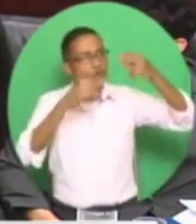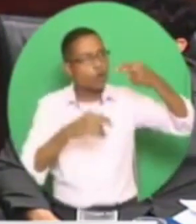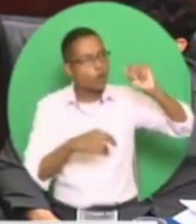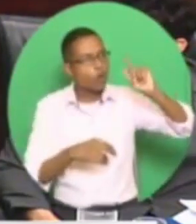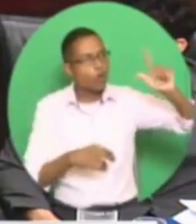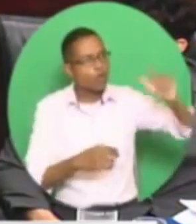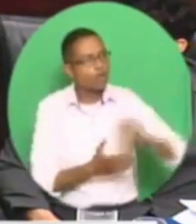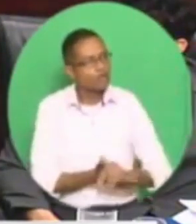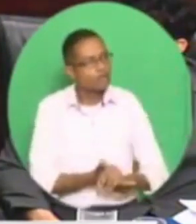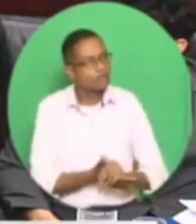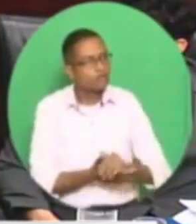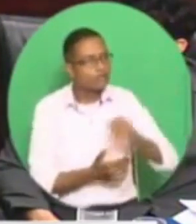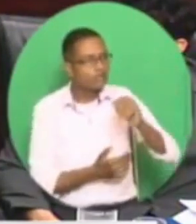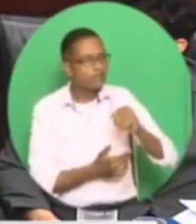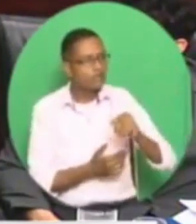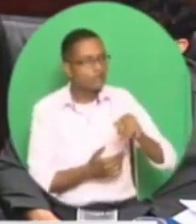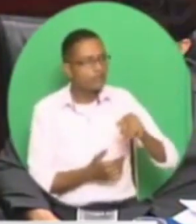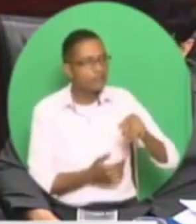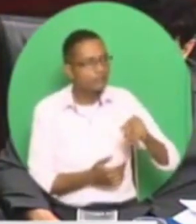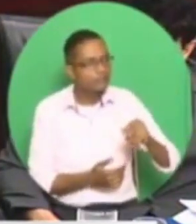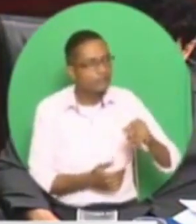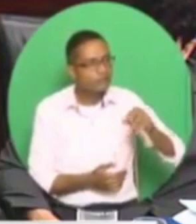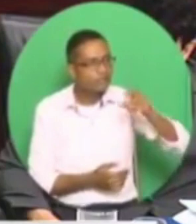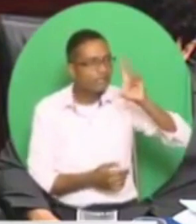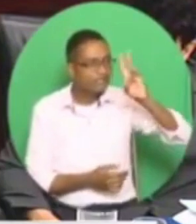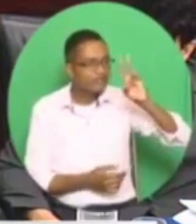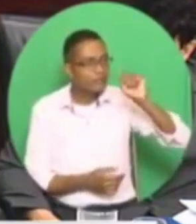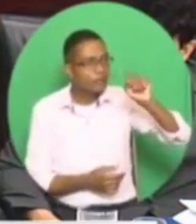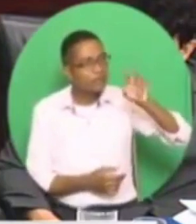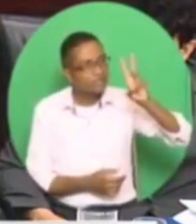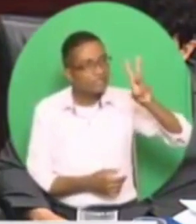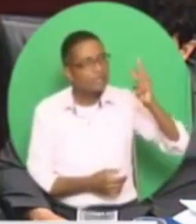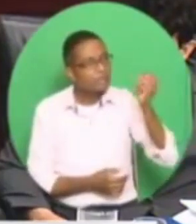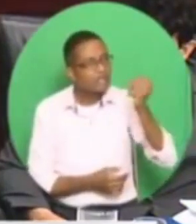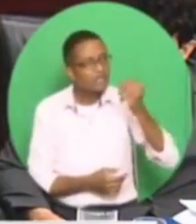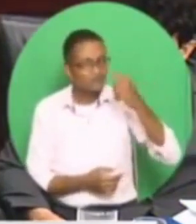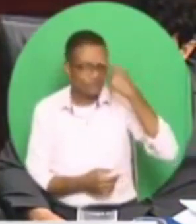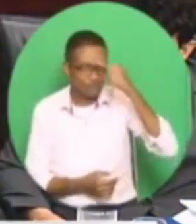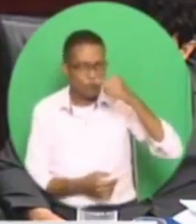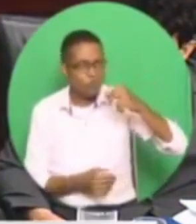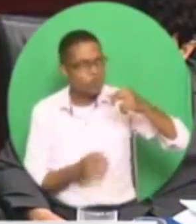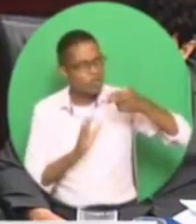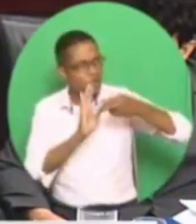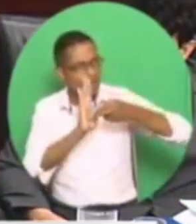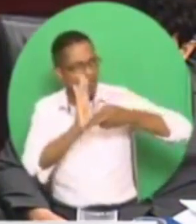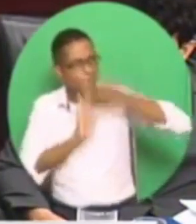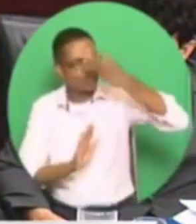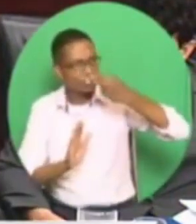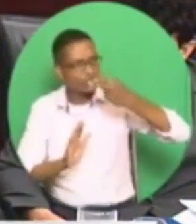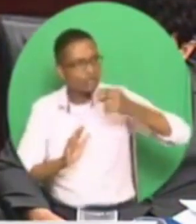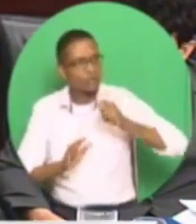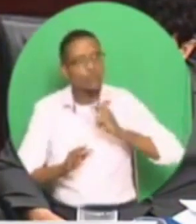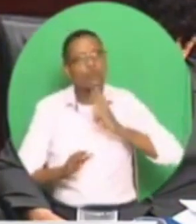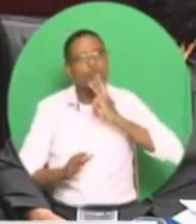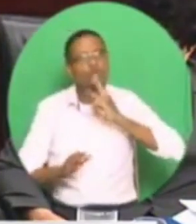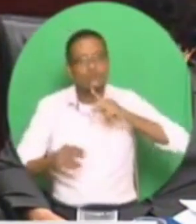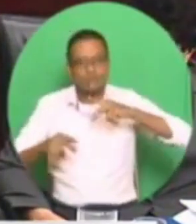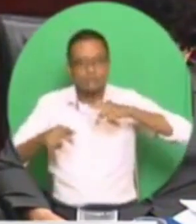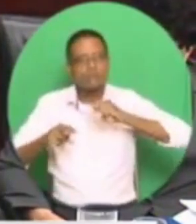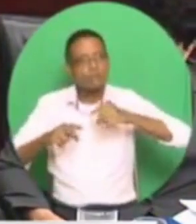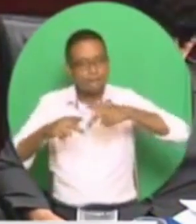$60 million. $7.6 million for Hilton's swimming pool. Where you got that from? You got a hand from Susu?